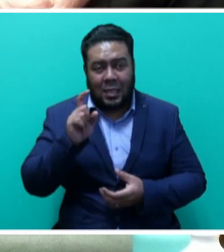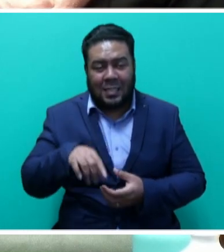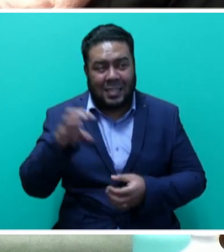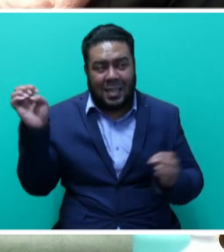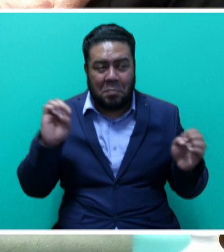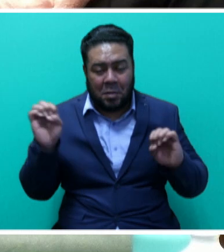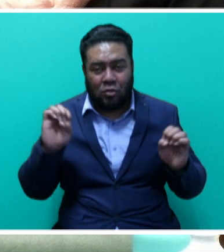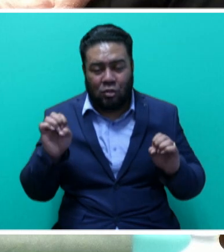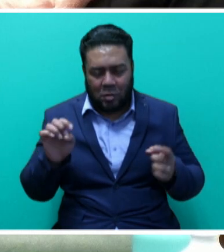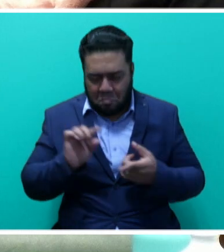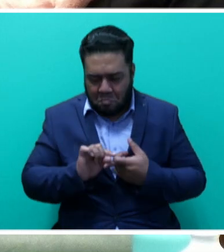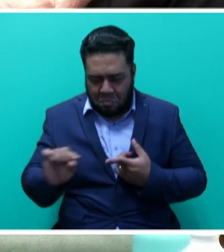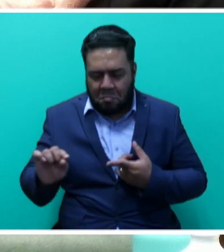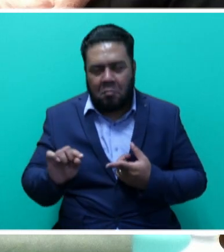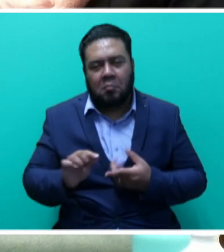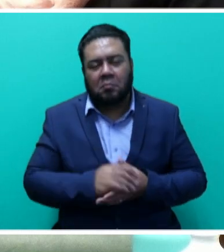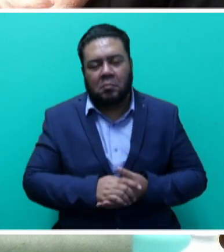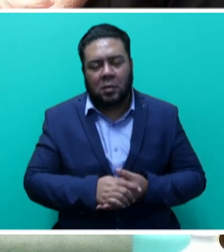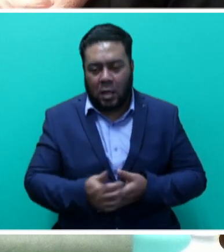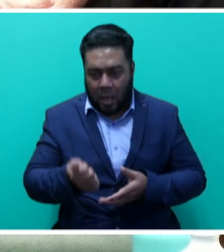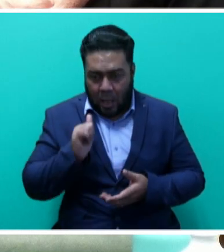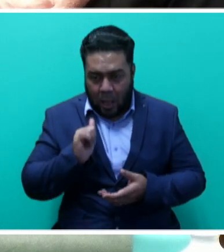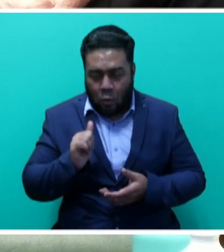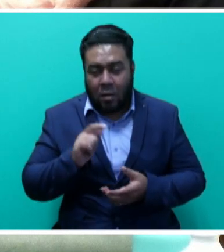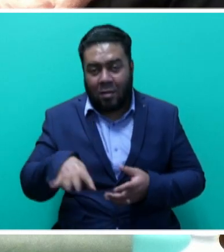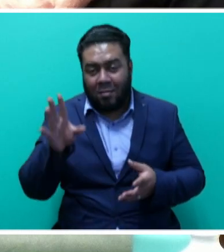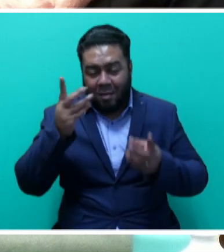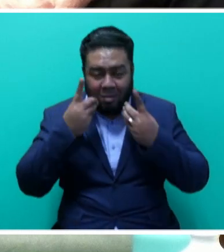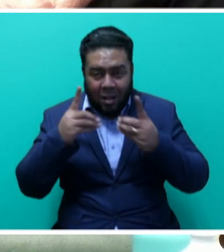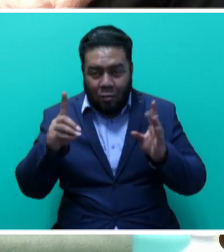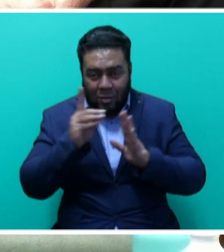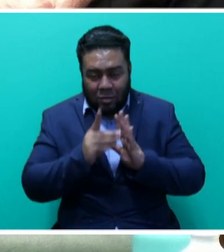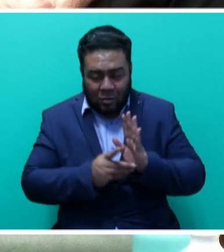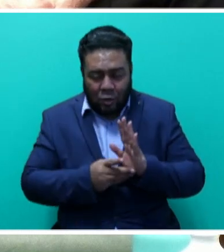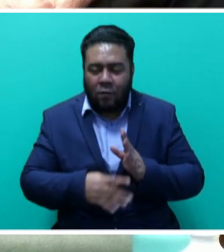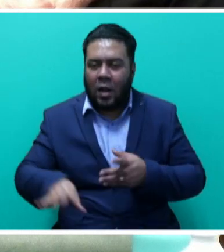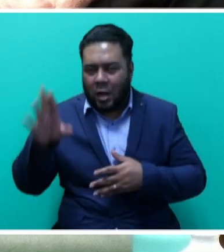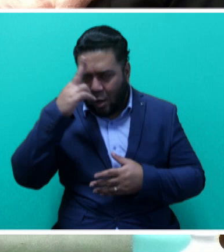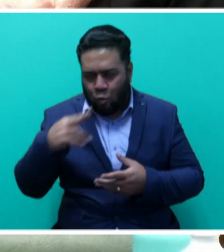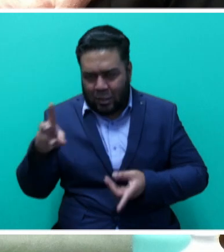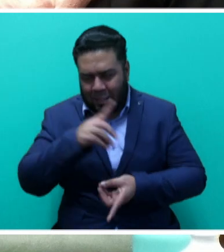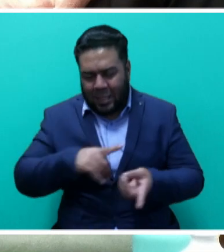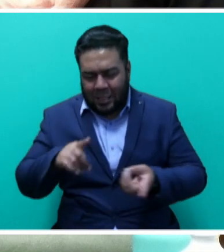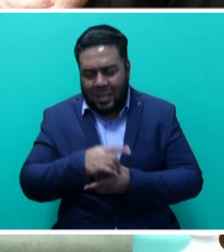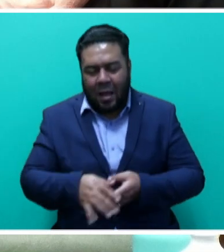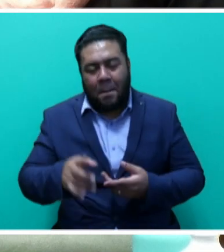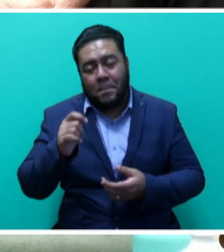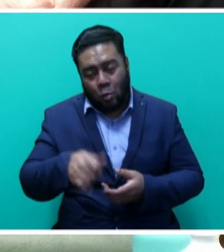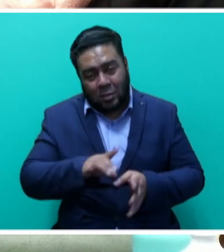provision. is that a declaration of a declaration state of natural disaster post-disaster